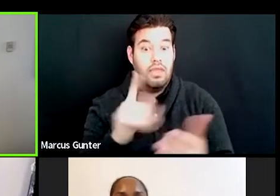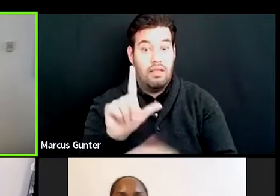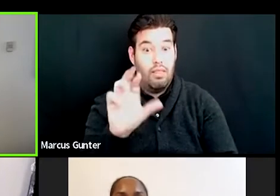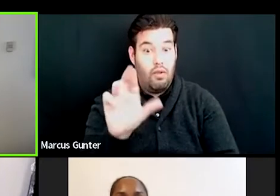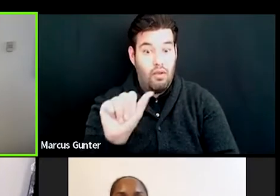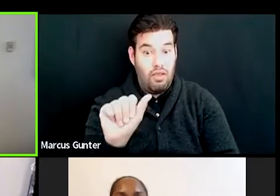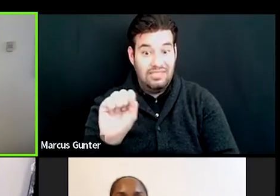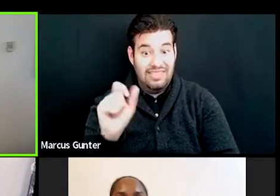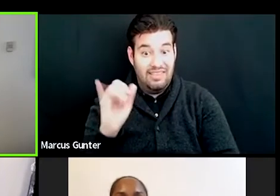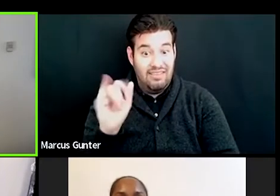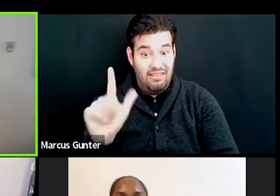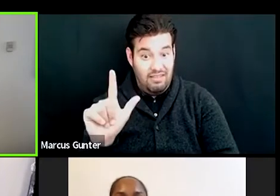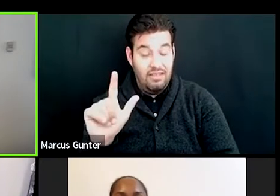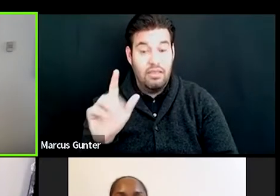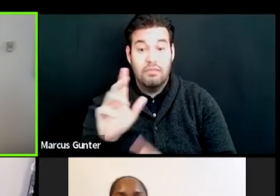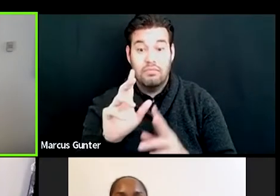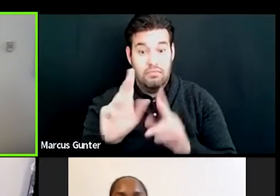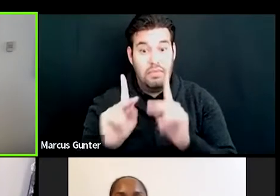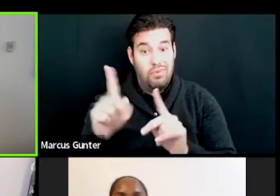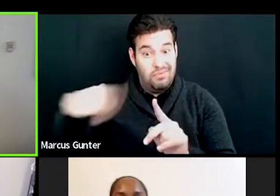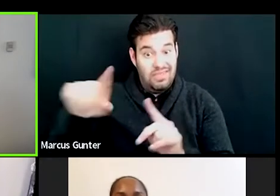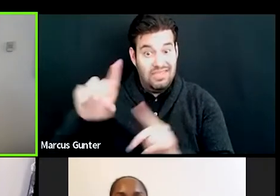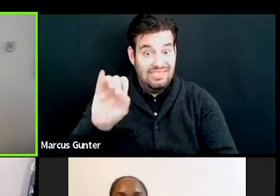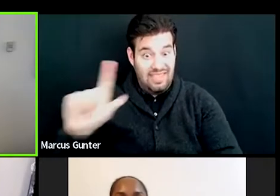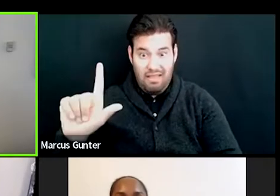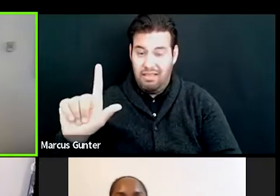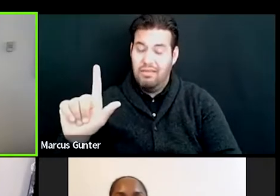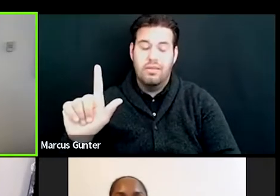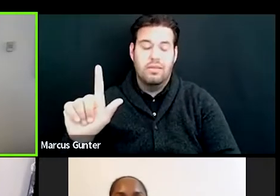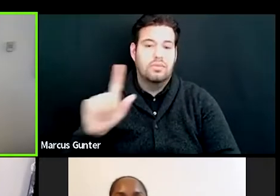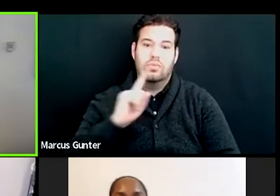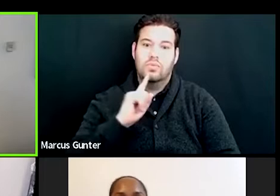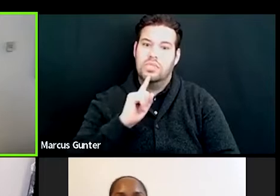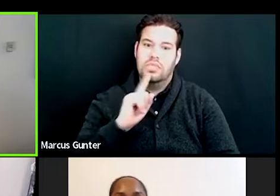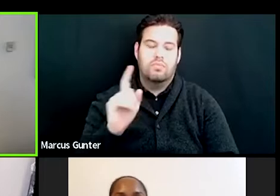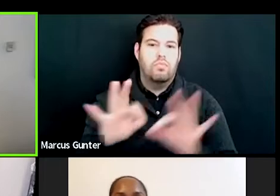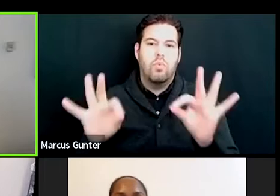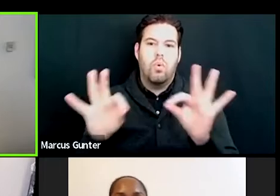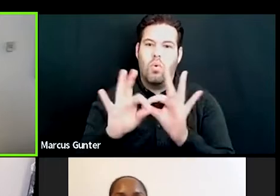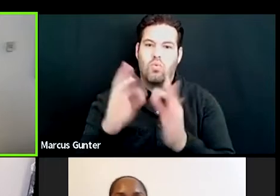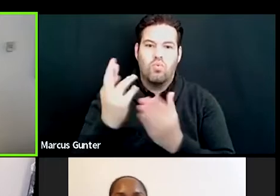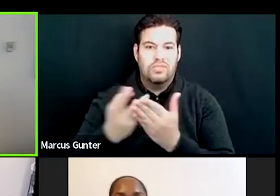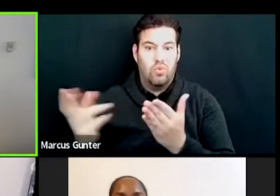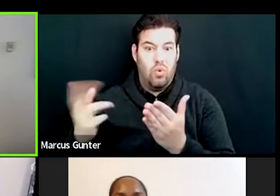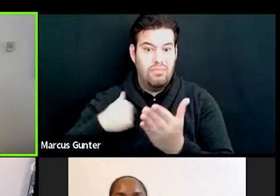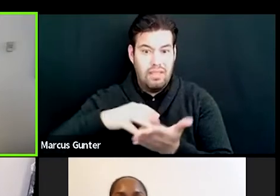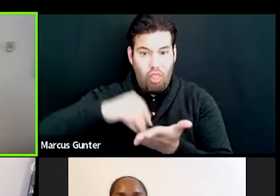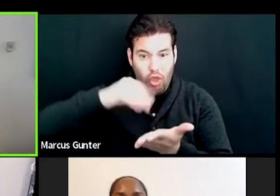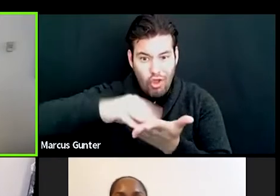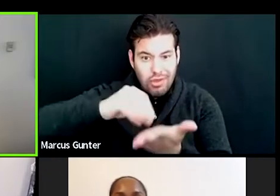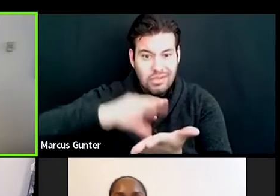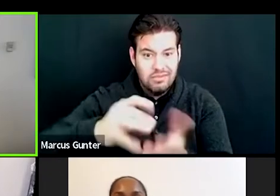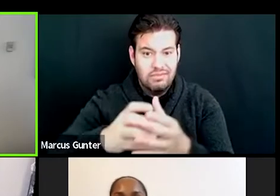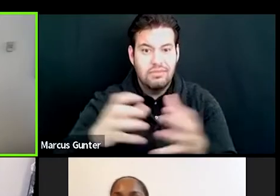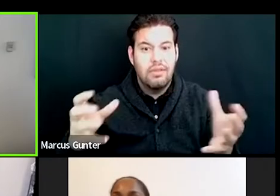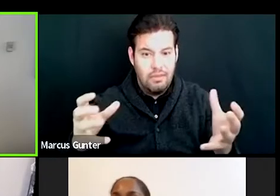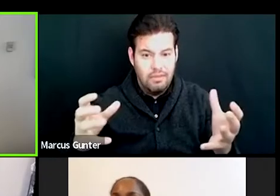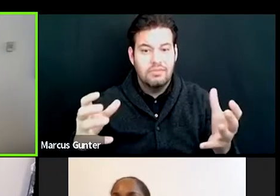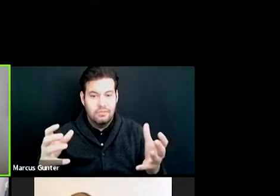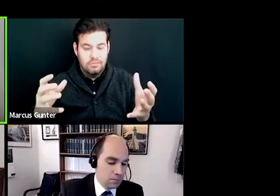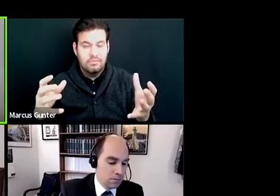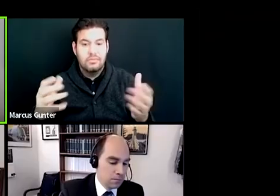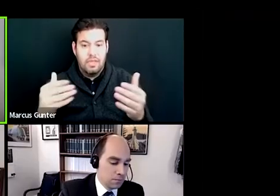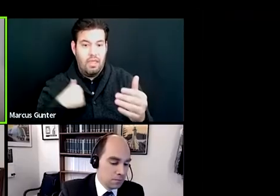Siegel and the folks at TALE. They've been a real important resource in my learning about this, uh, as we've moved